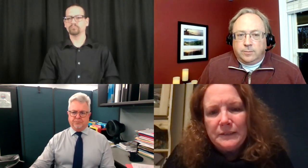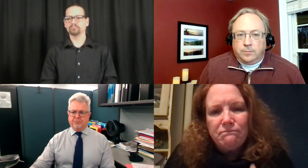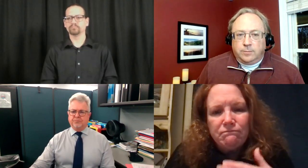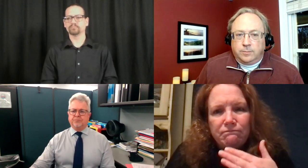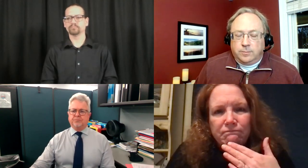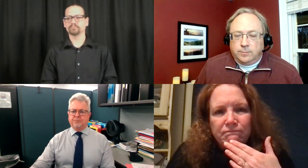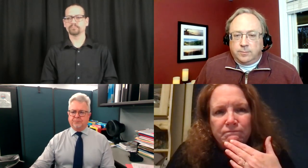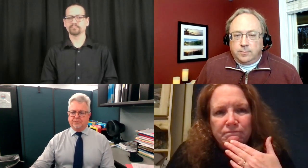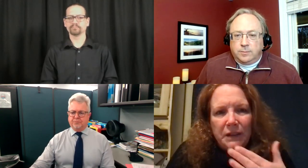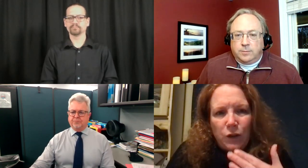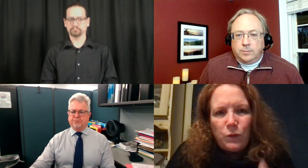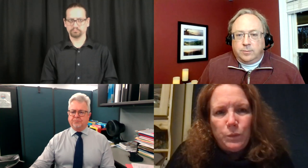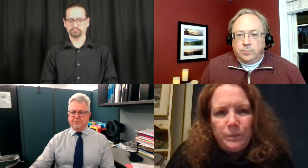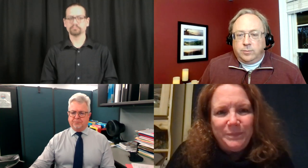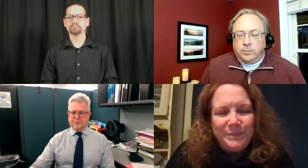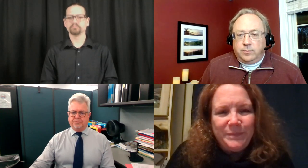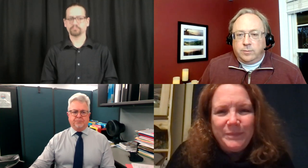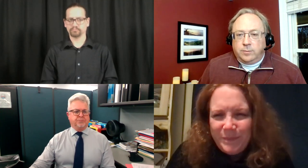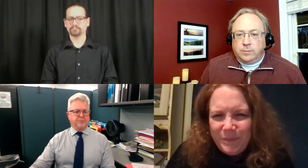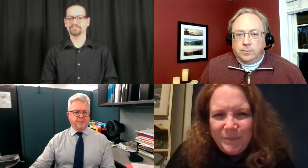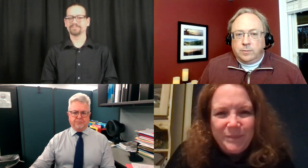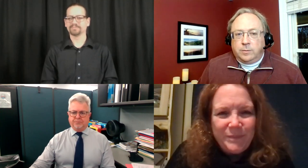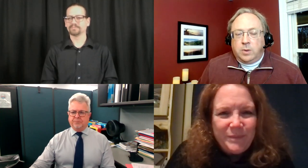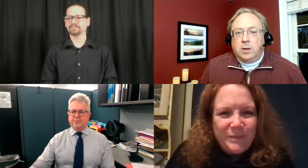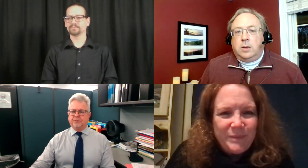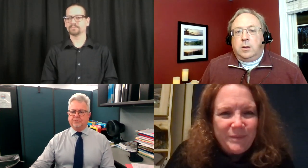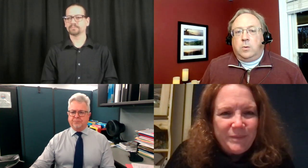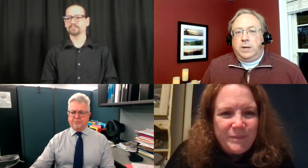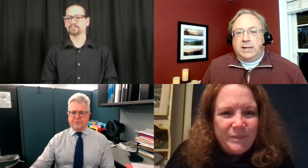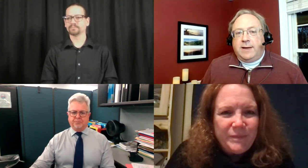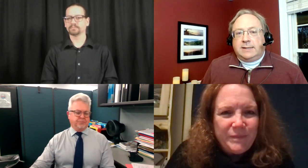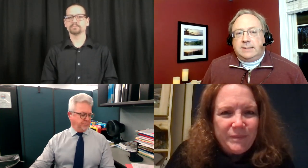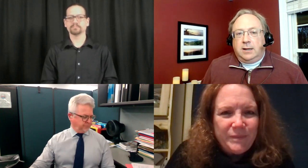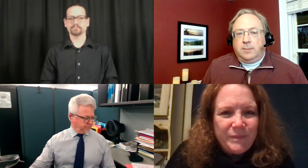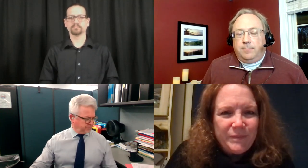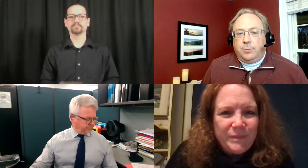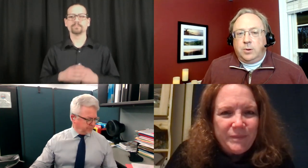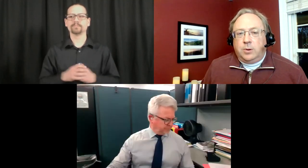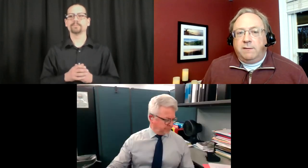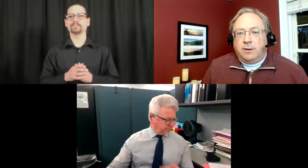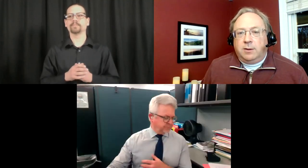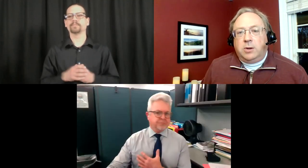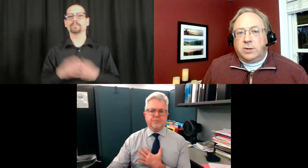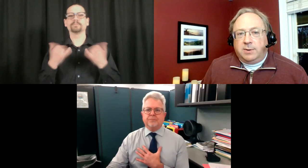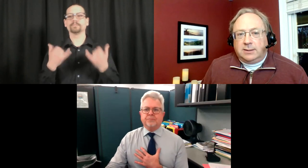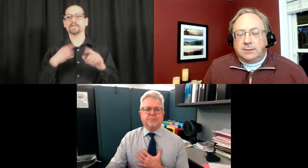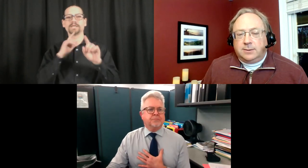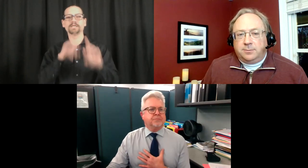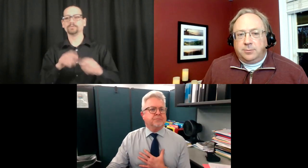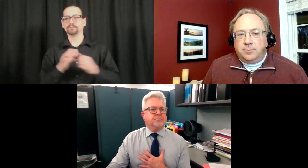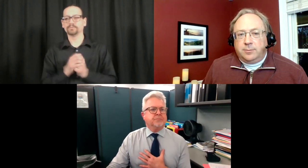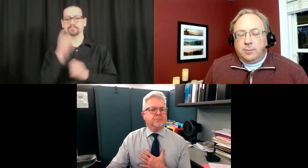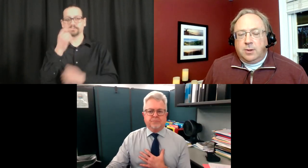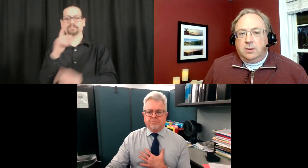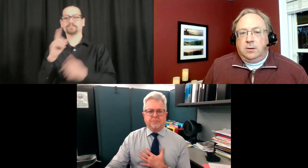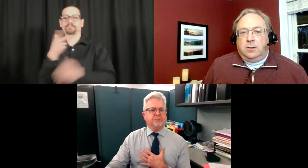what you can expect on the second vaccine and the first vaccine when you get the vaccine you might feel the immune response